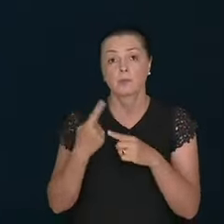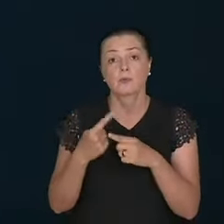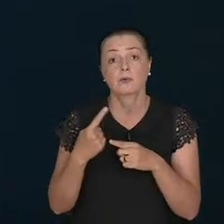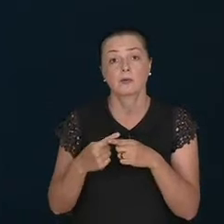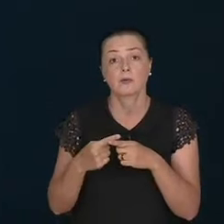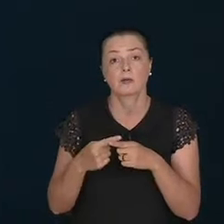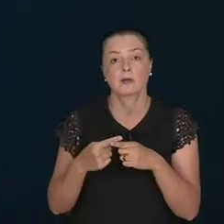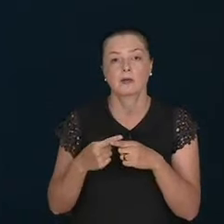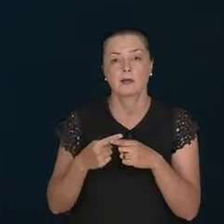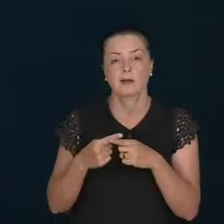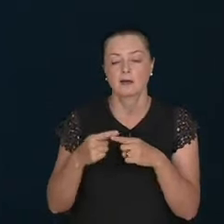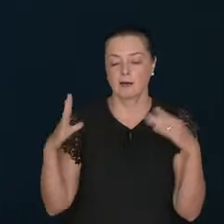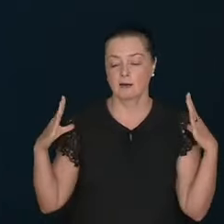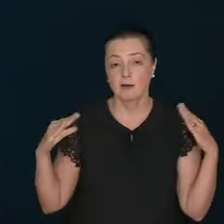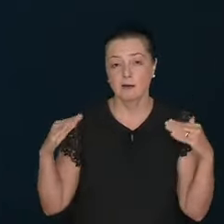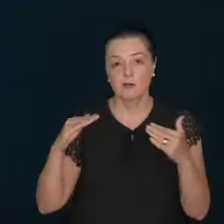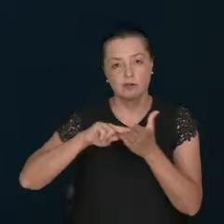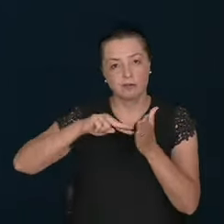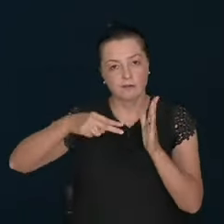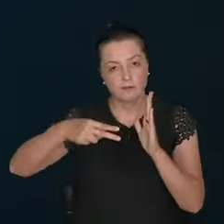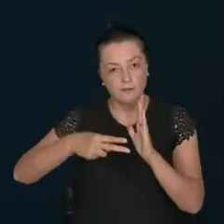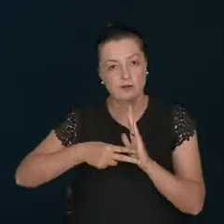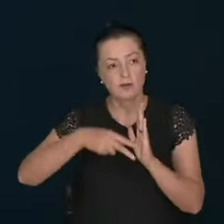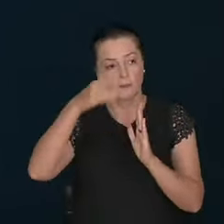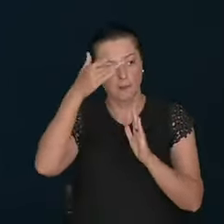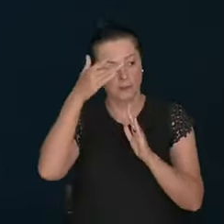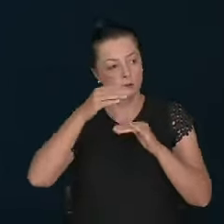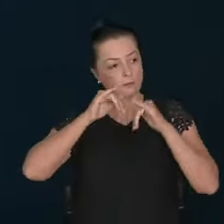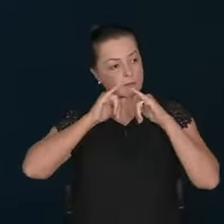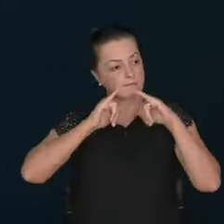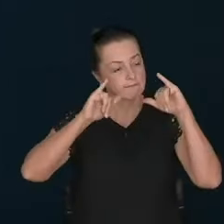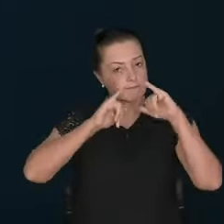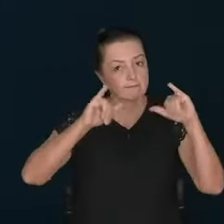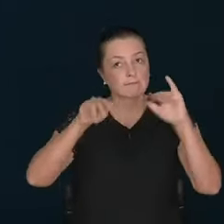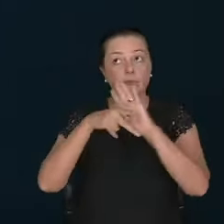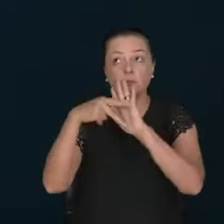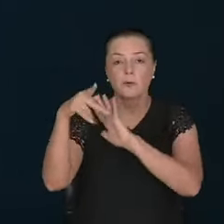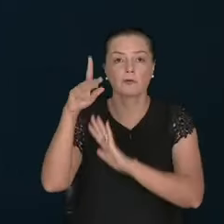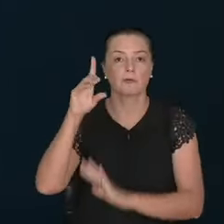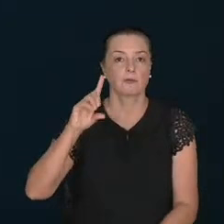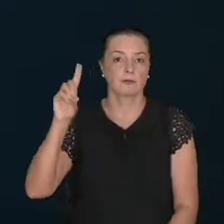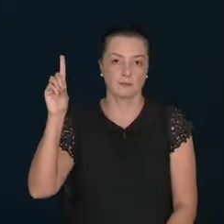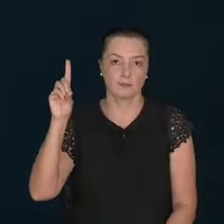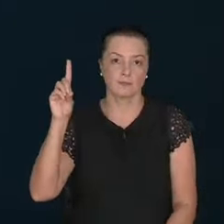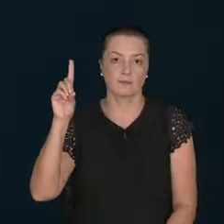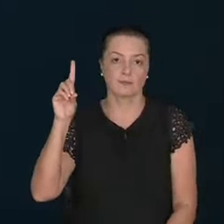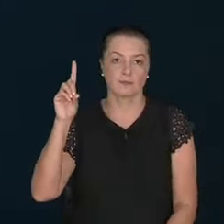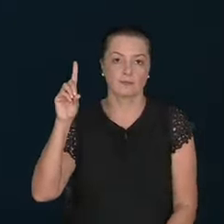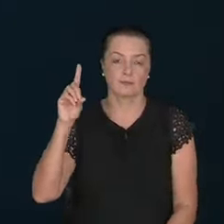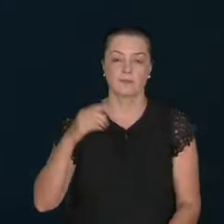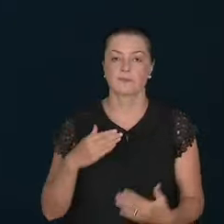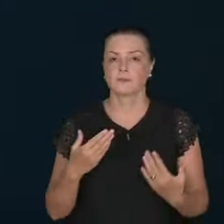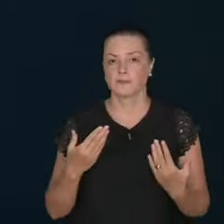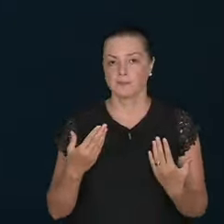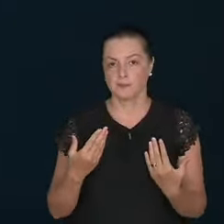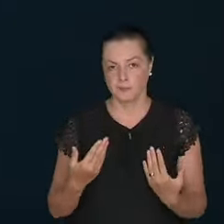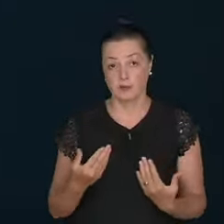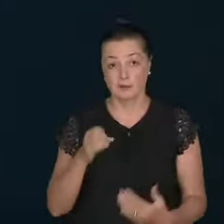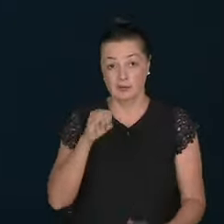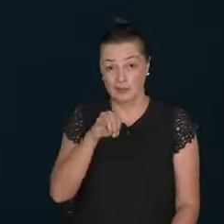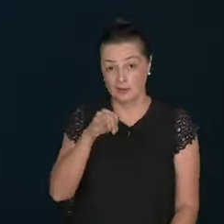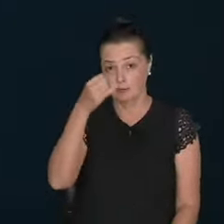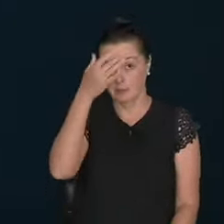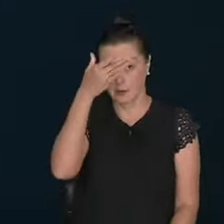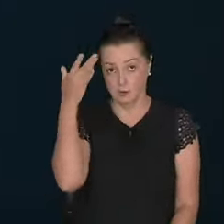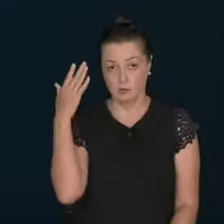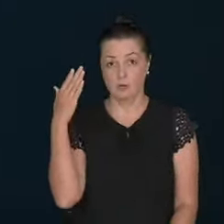because they are the messengers. Angel is a messenger of the Lord. So those